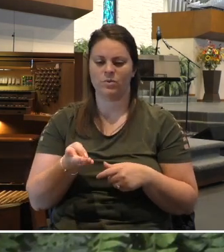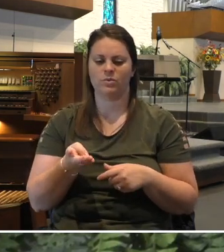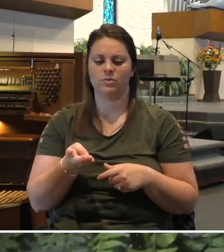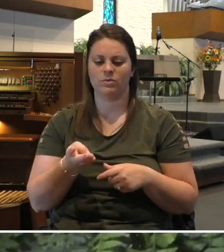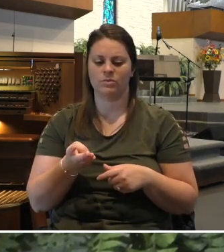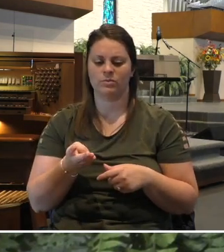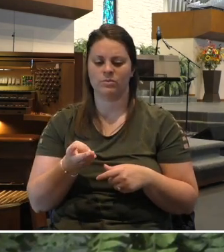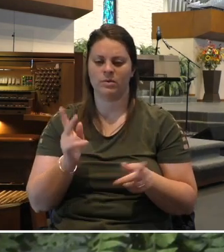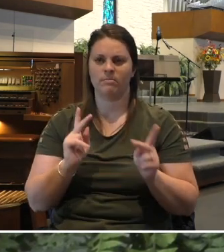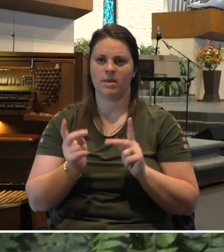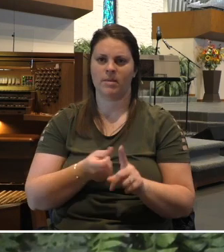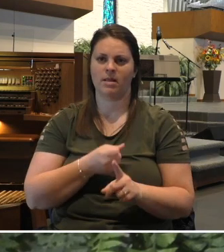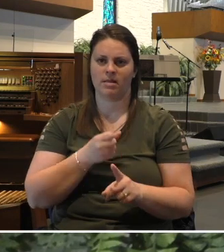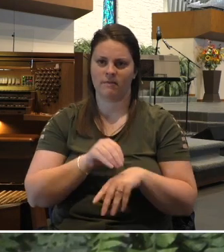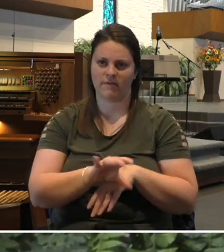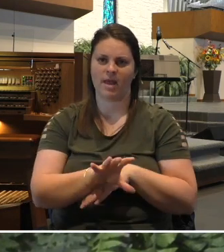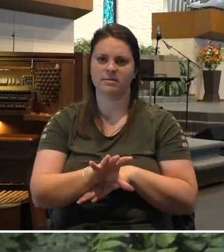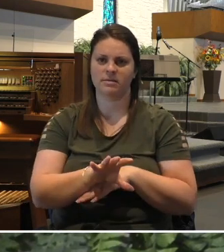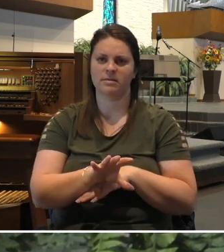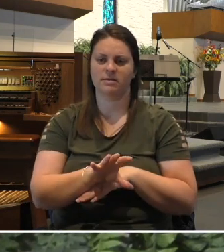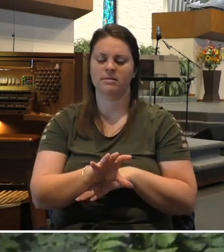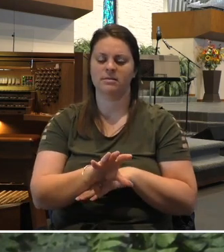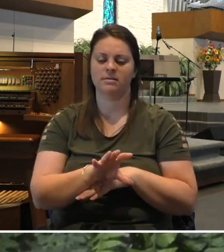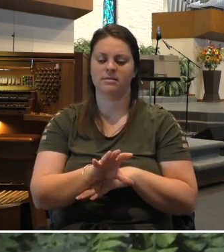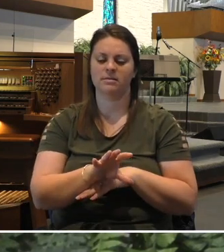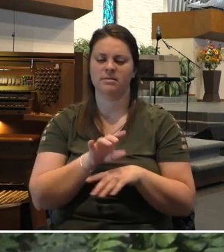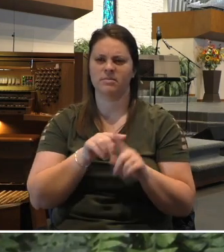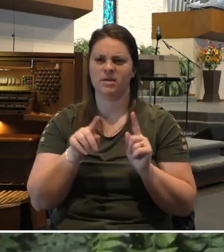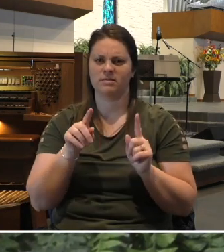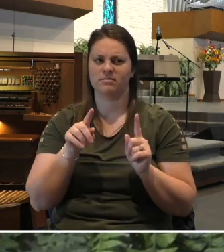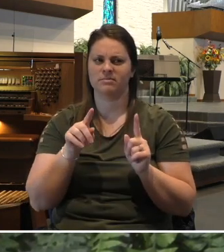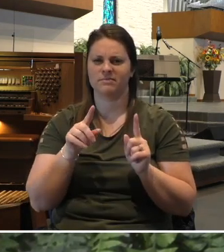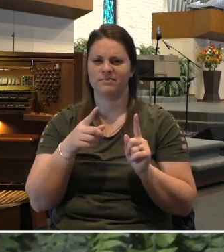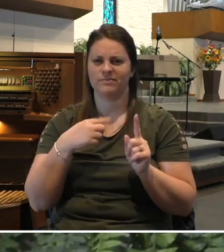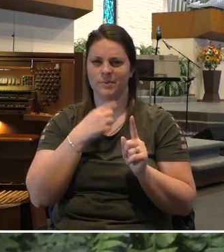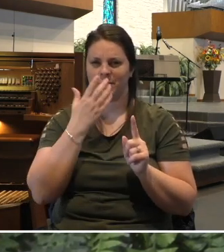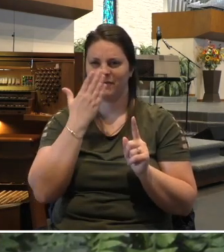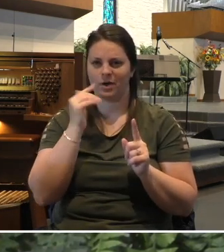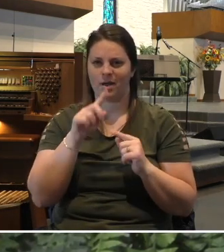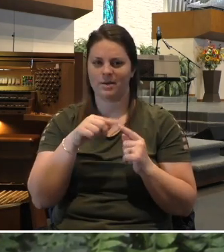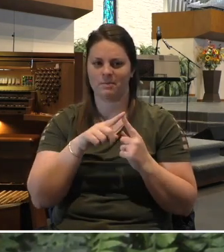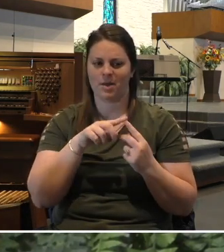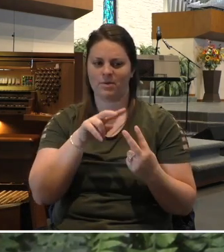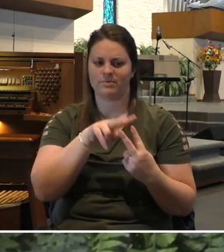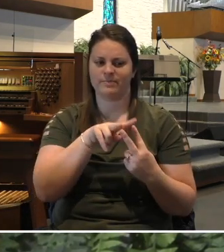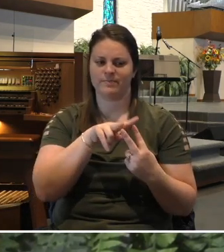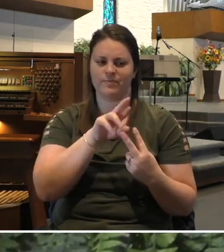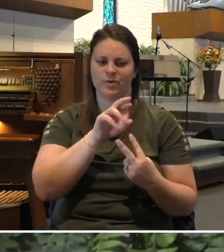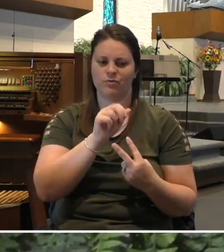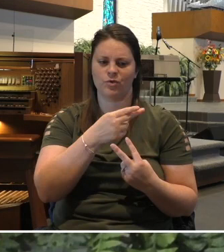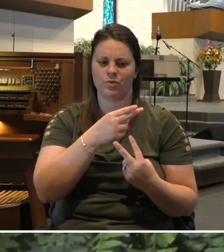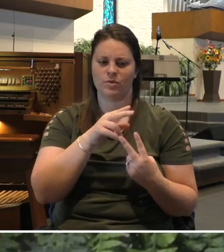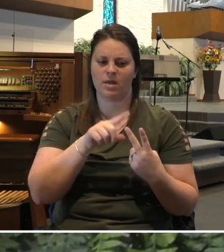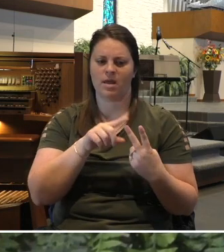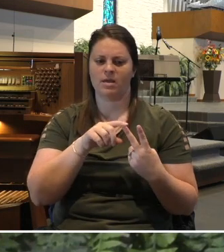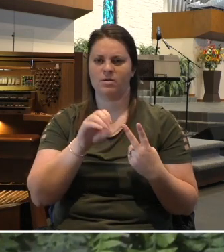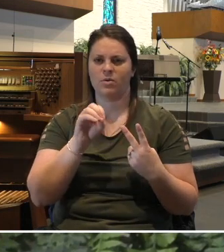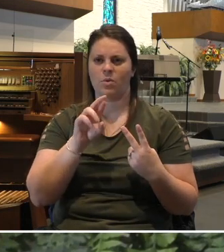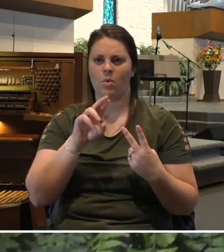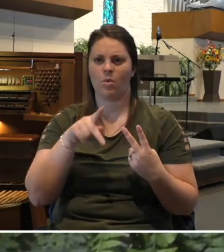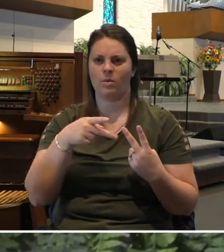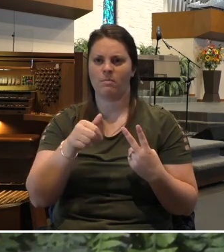widows, Orpah and Ruth. They lost their husbands too. For whatever reason,